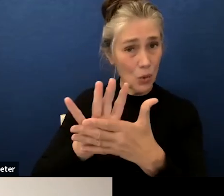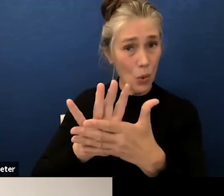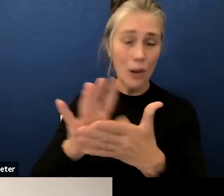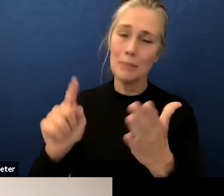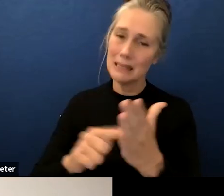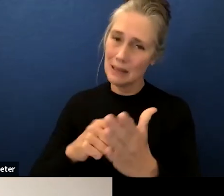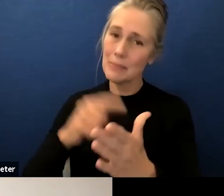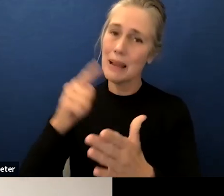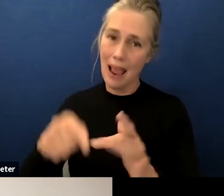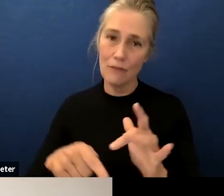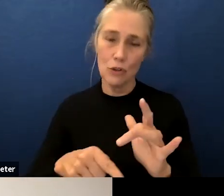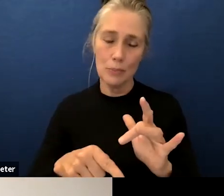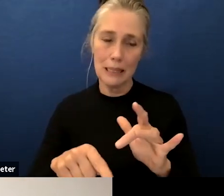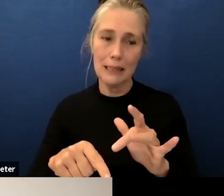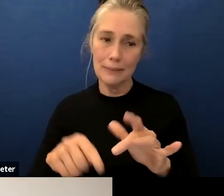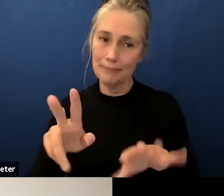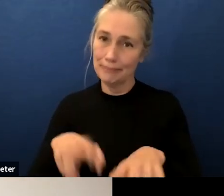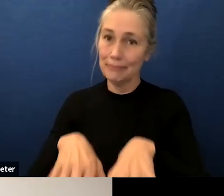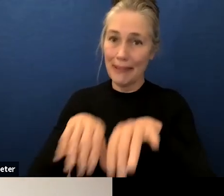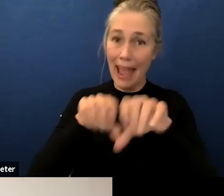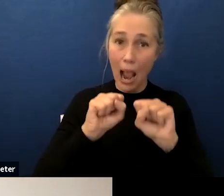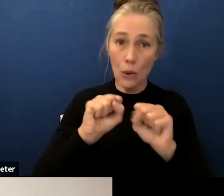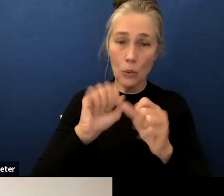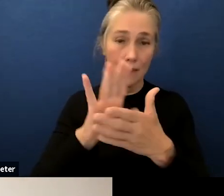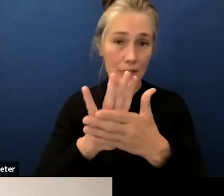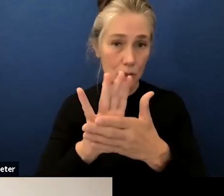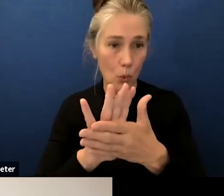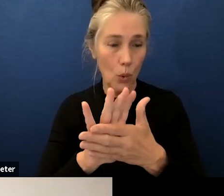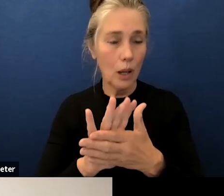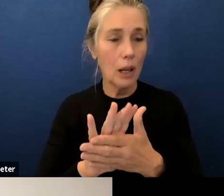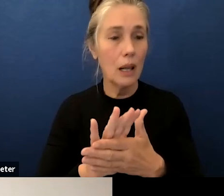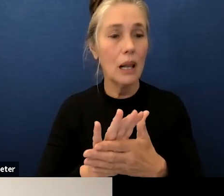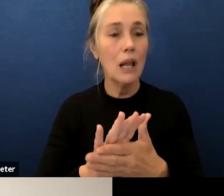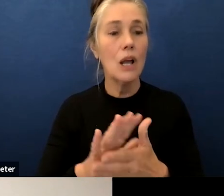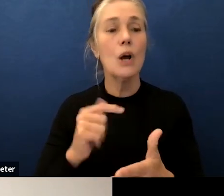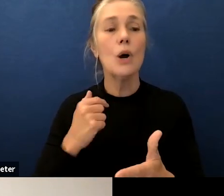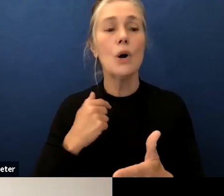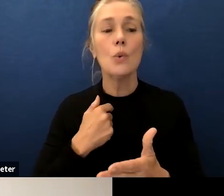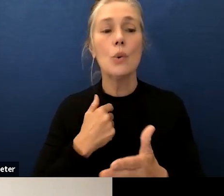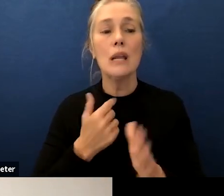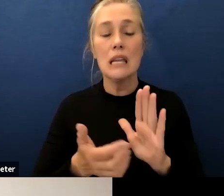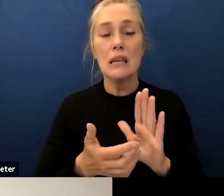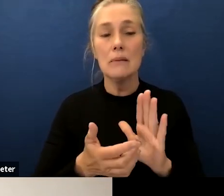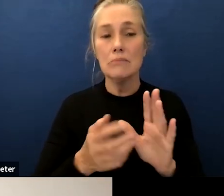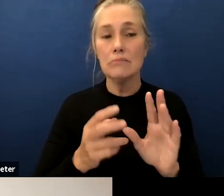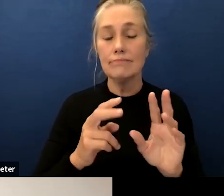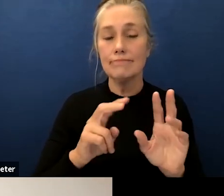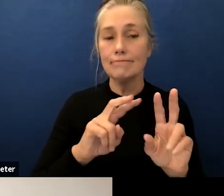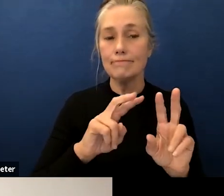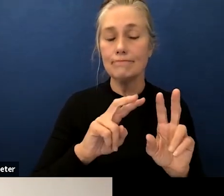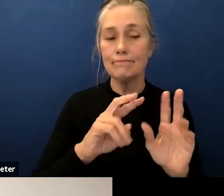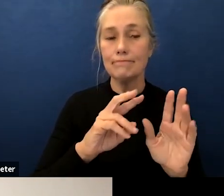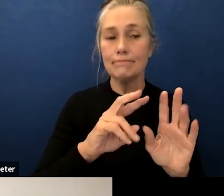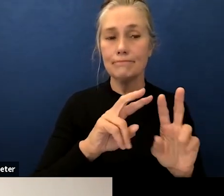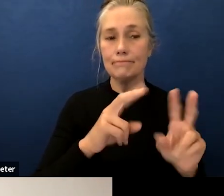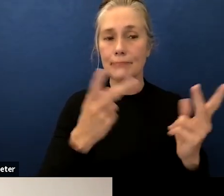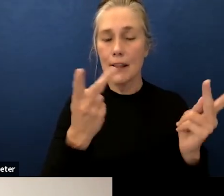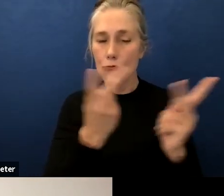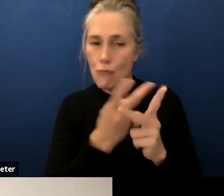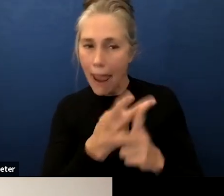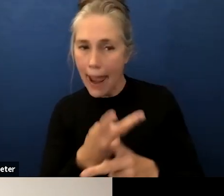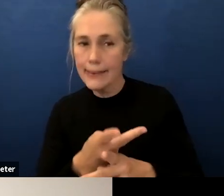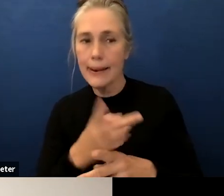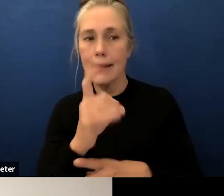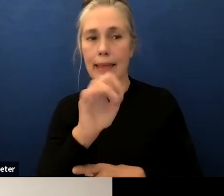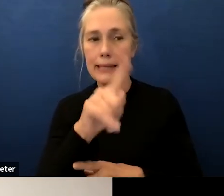and we were able to run data to see that over over one in more than one